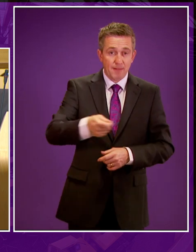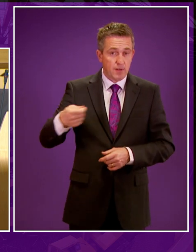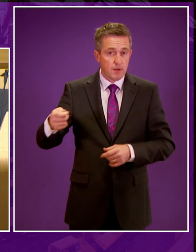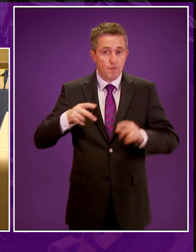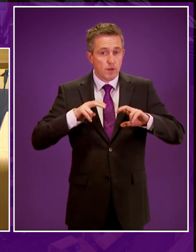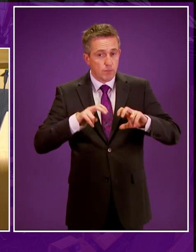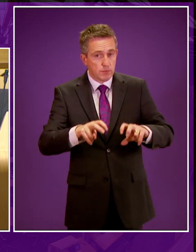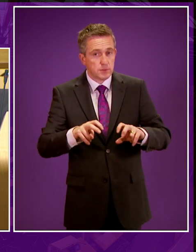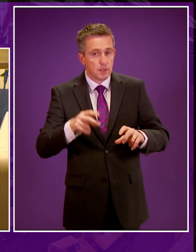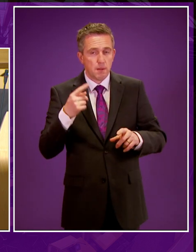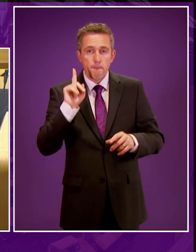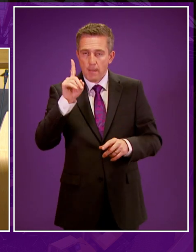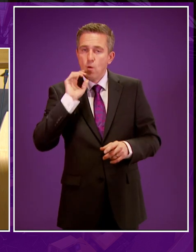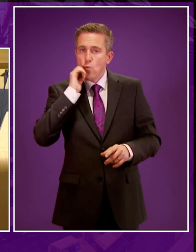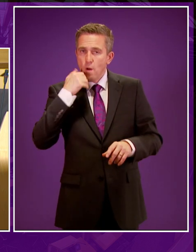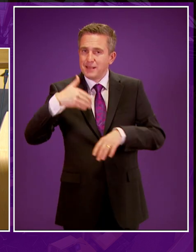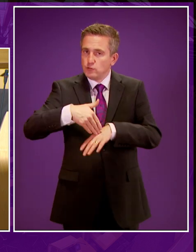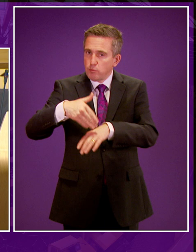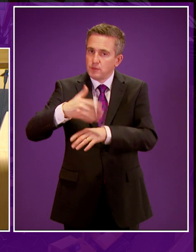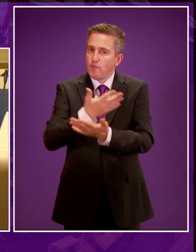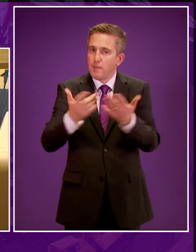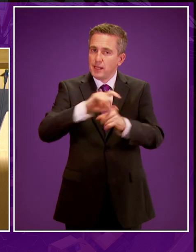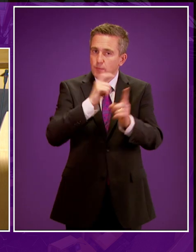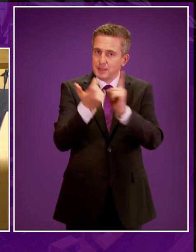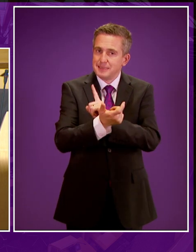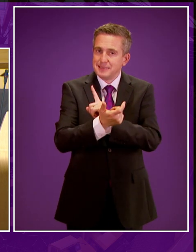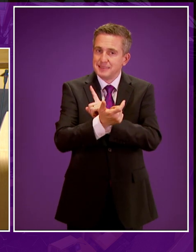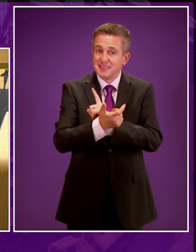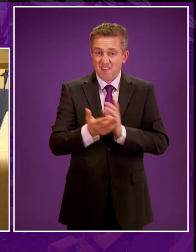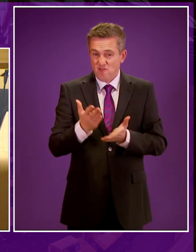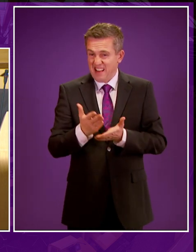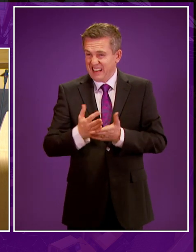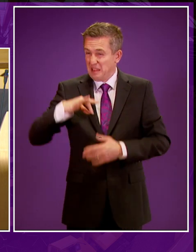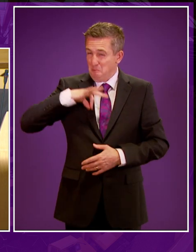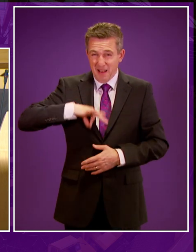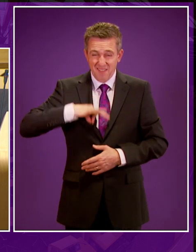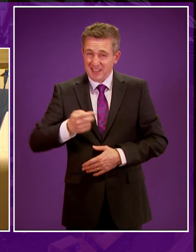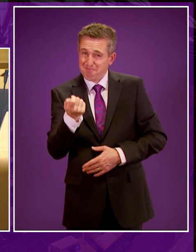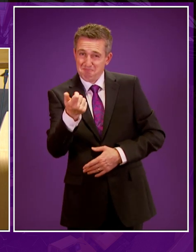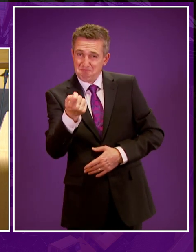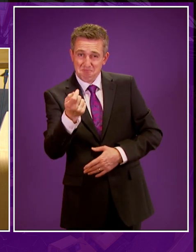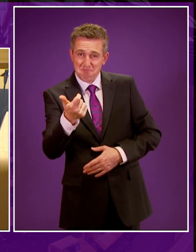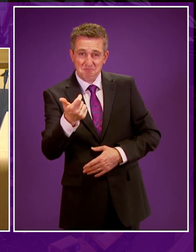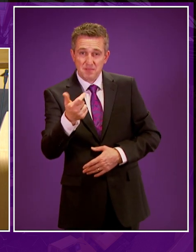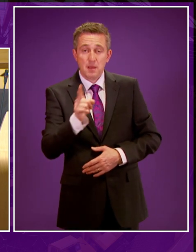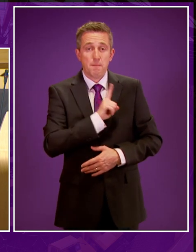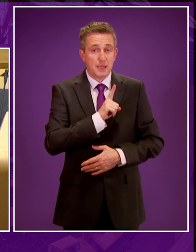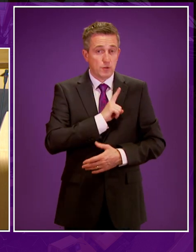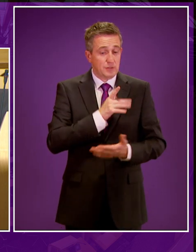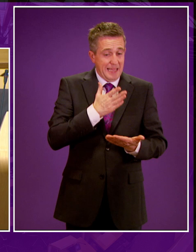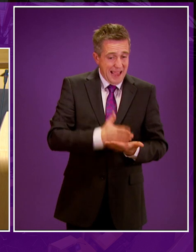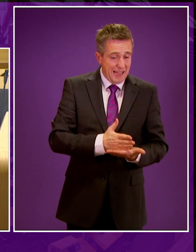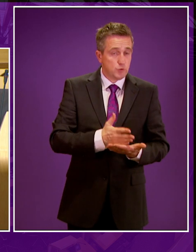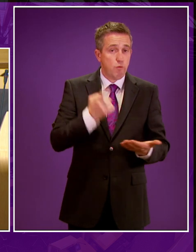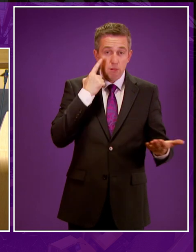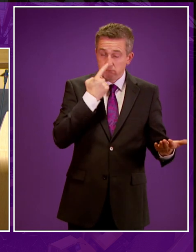along with the accompanying disruption for communities, for it then to result in very little results, as it is only question marks over the potential